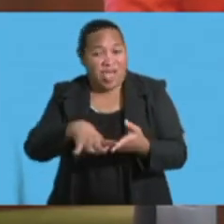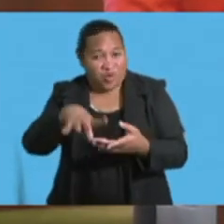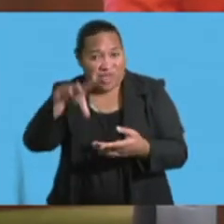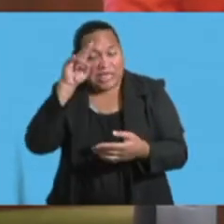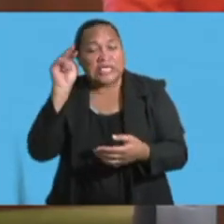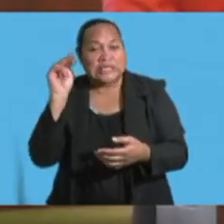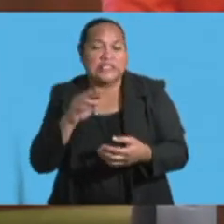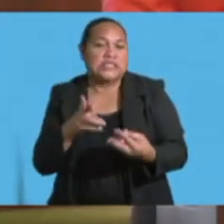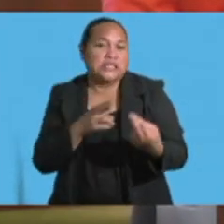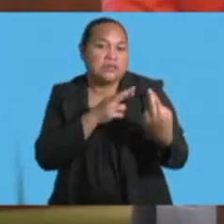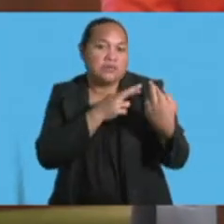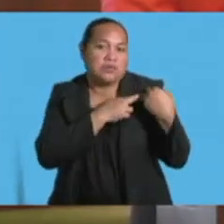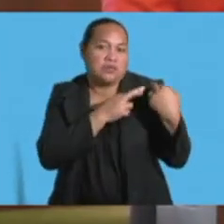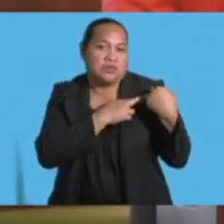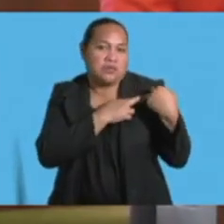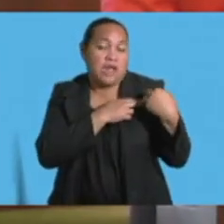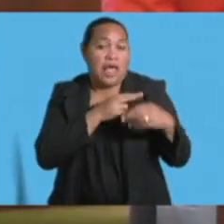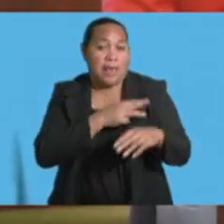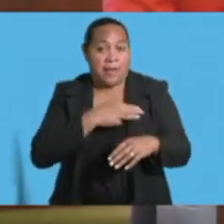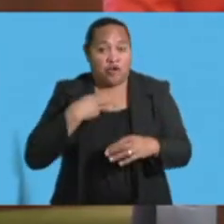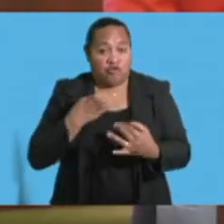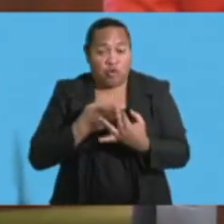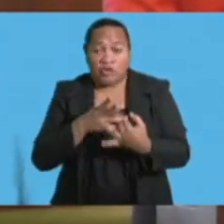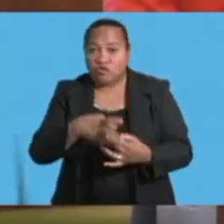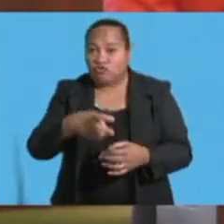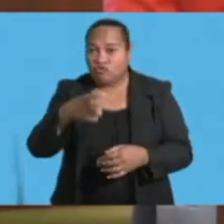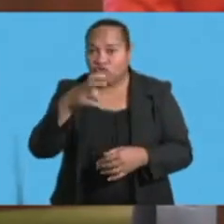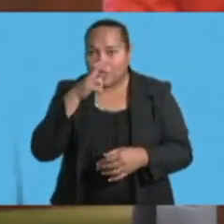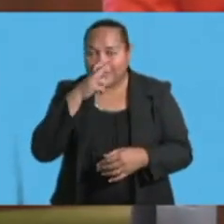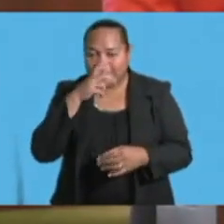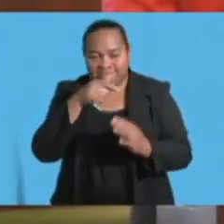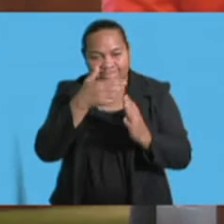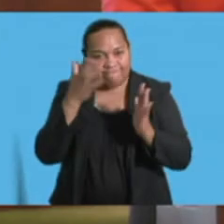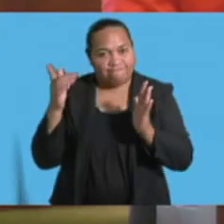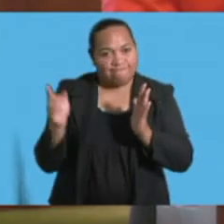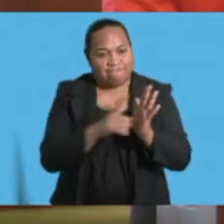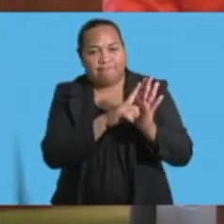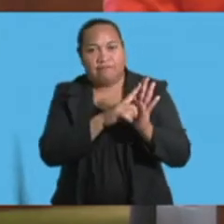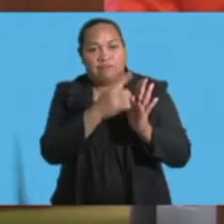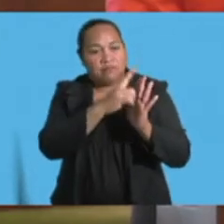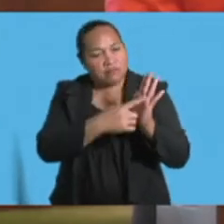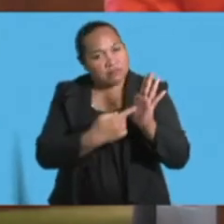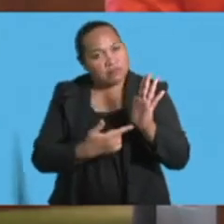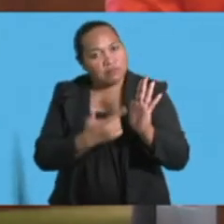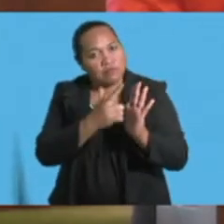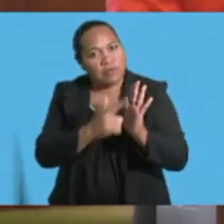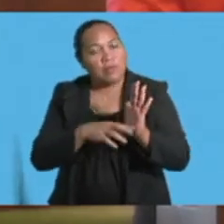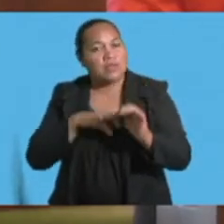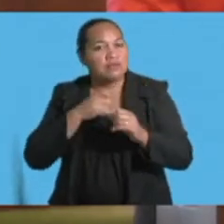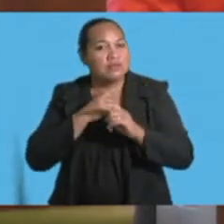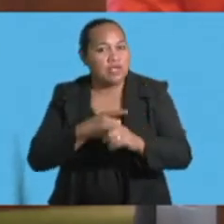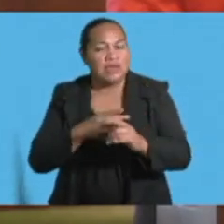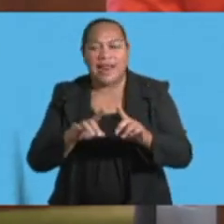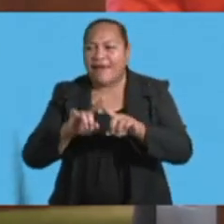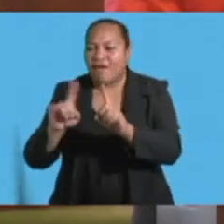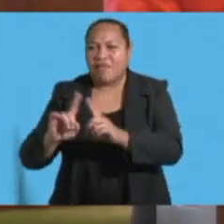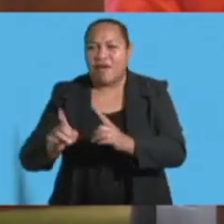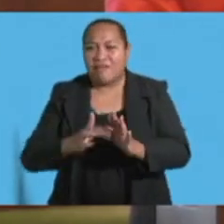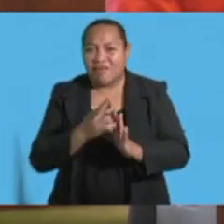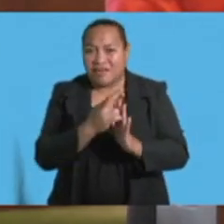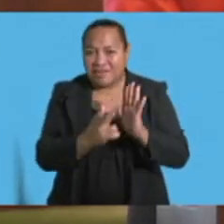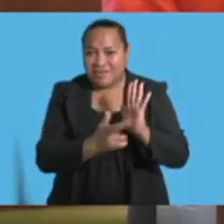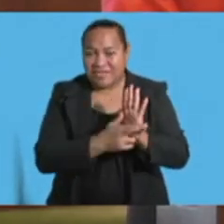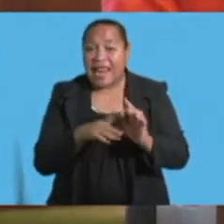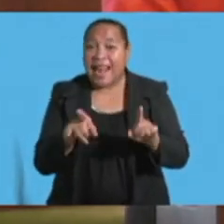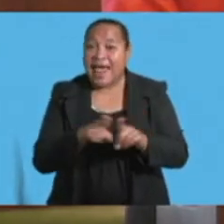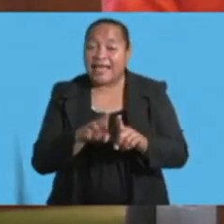Ministry will carry out its mandate through the strict enforcement of the Environment Management Act and other associated regulations like